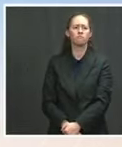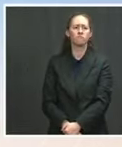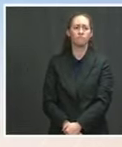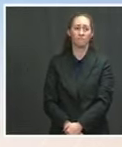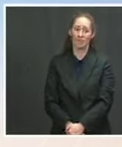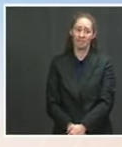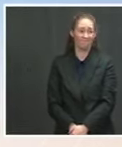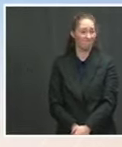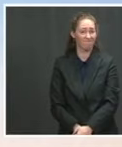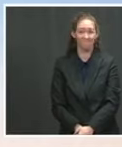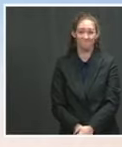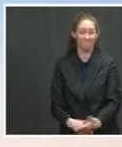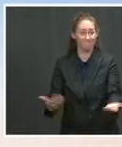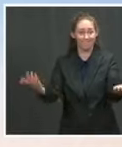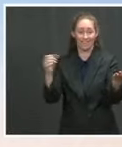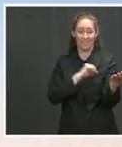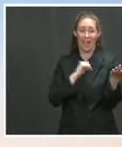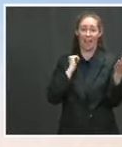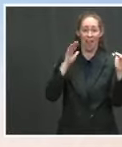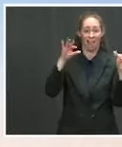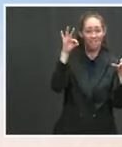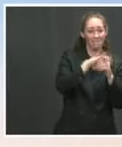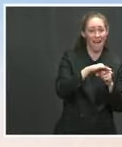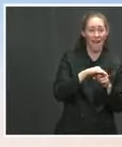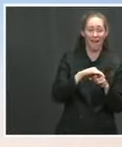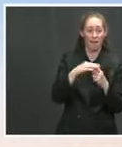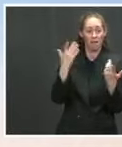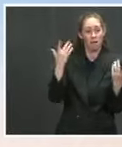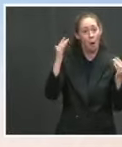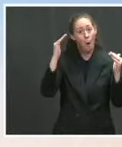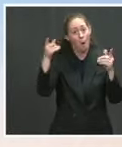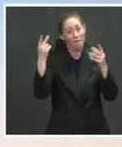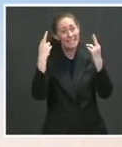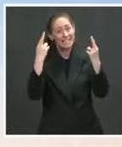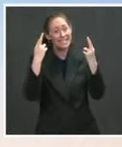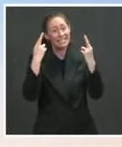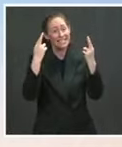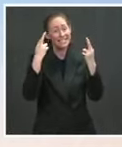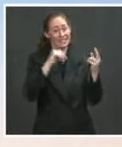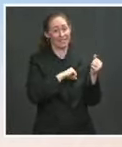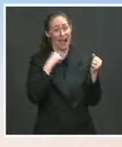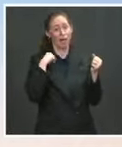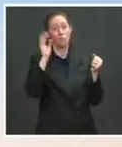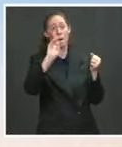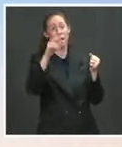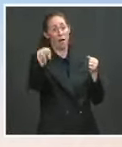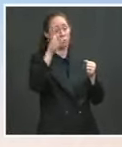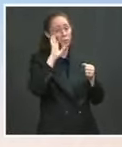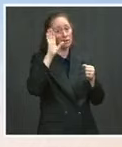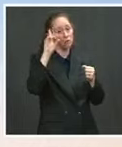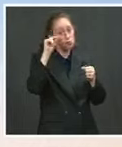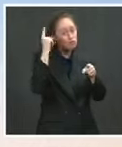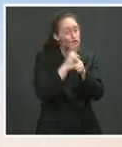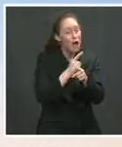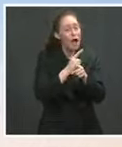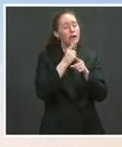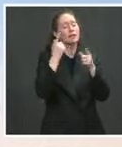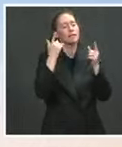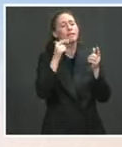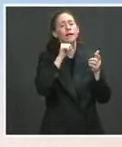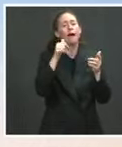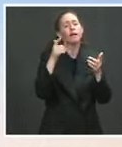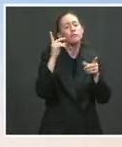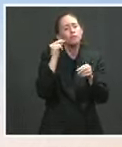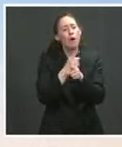that Senate Republicans do the right thing, put partisan politics aside, vote in a way that supports